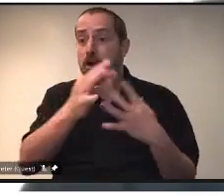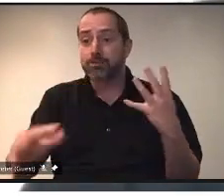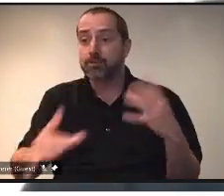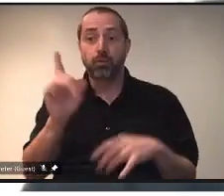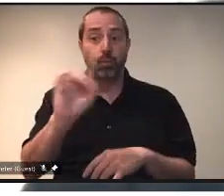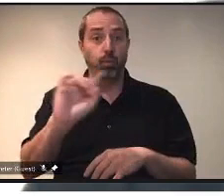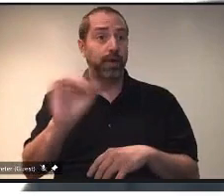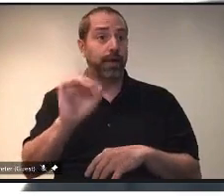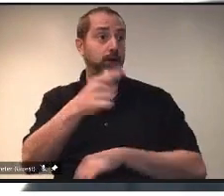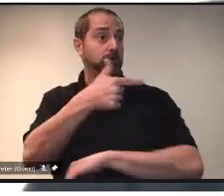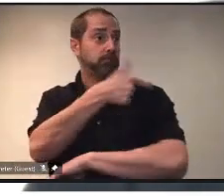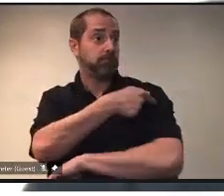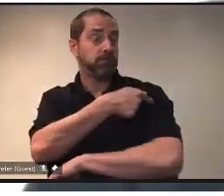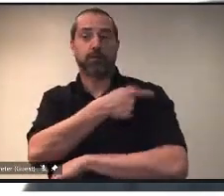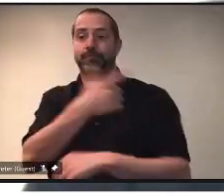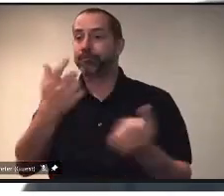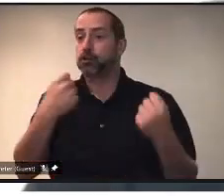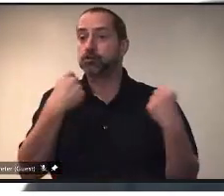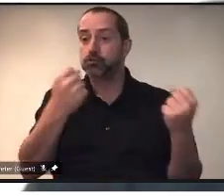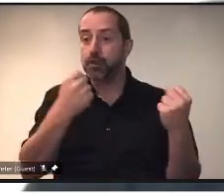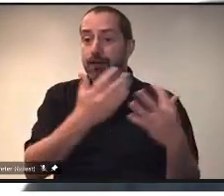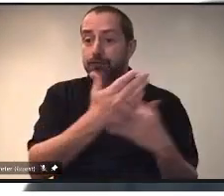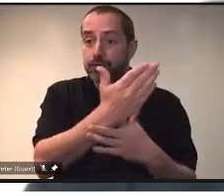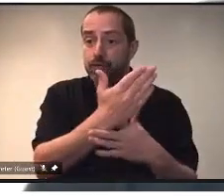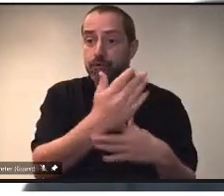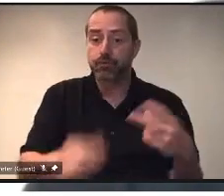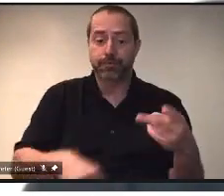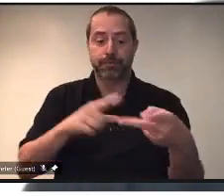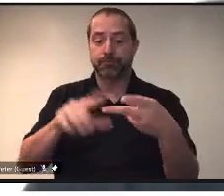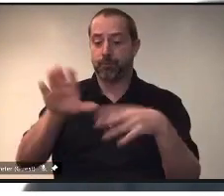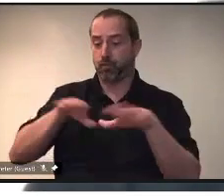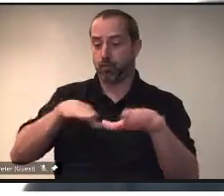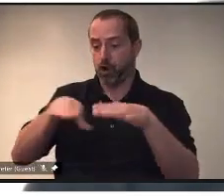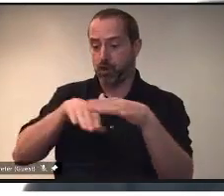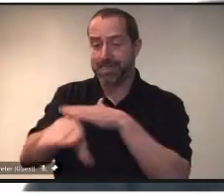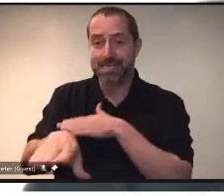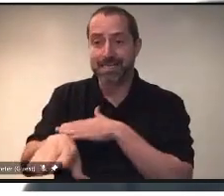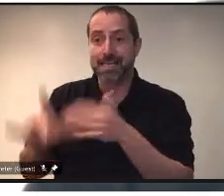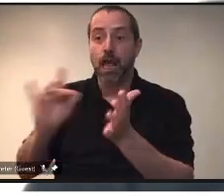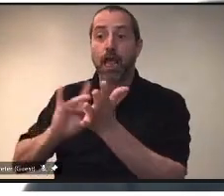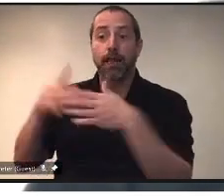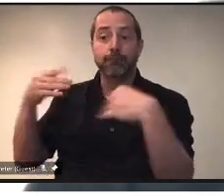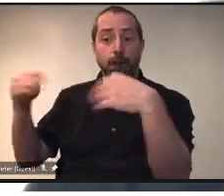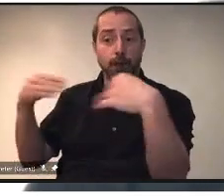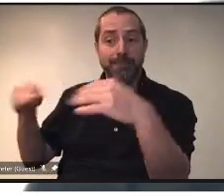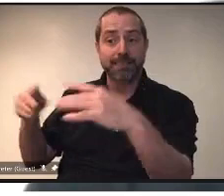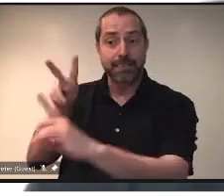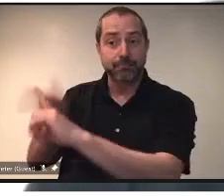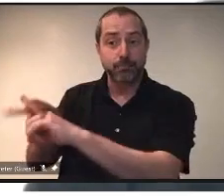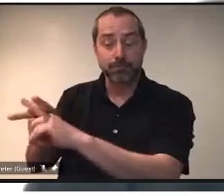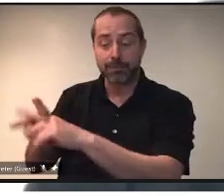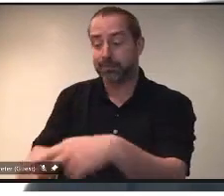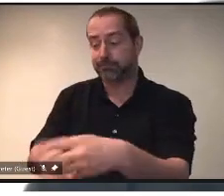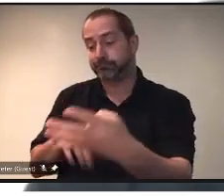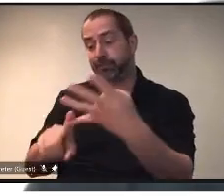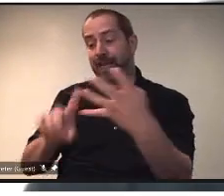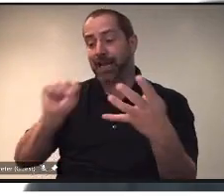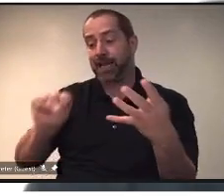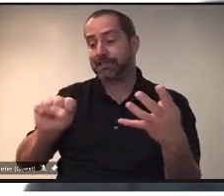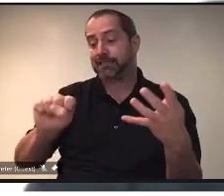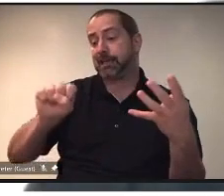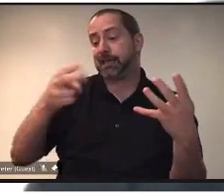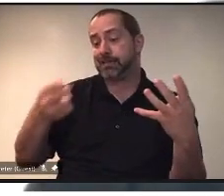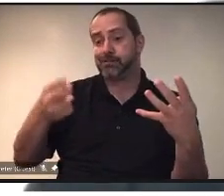through, walk in. You can book your appointment at the pharmacy or the SHA clinic, or you can go with